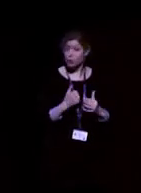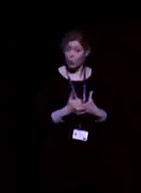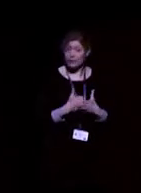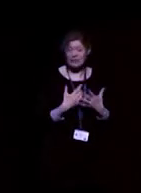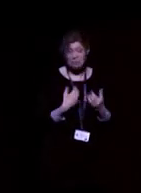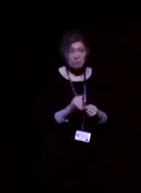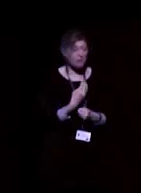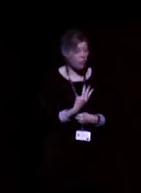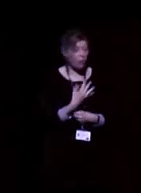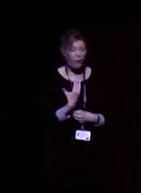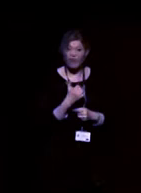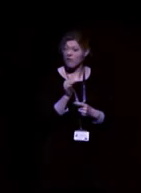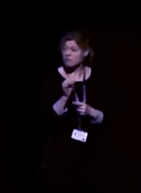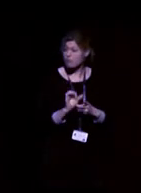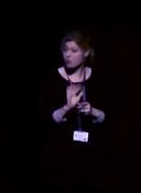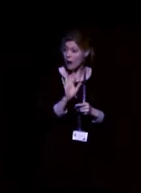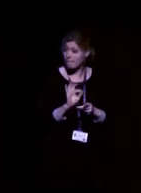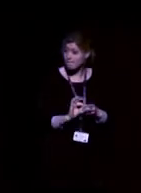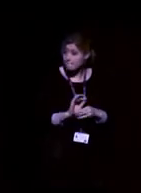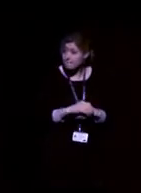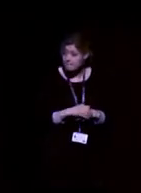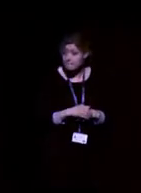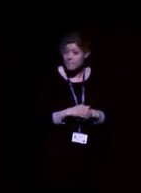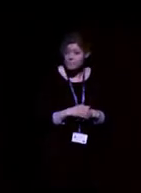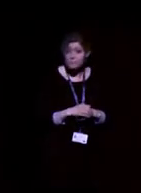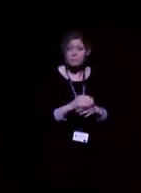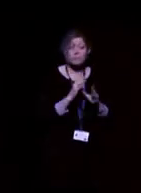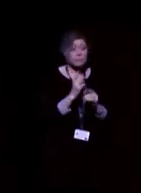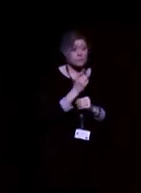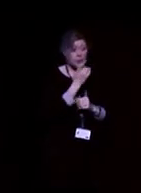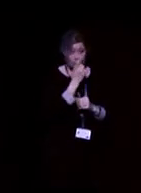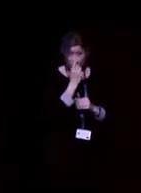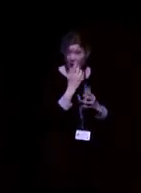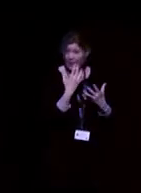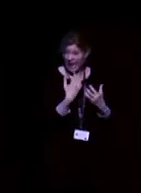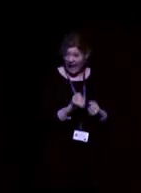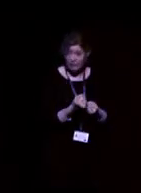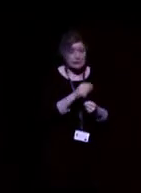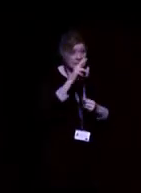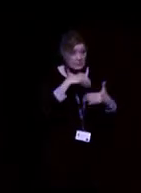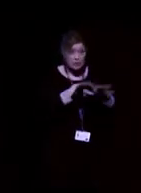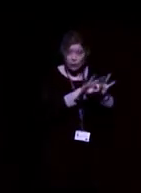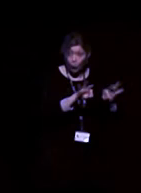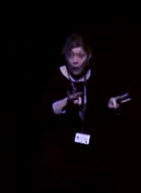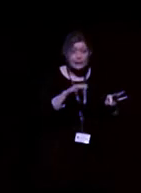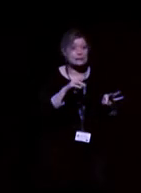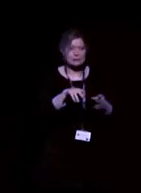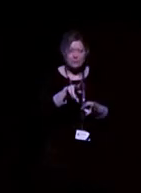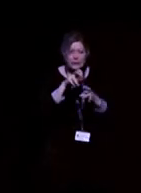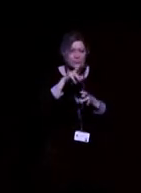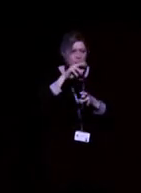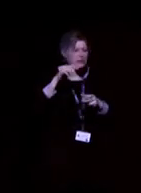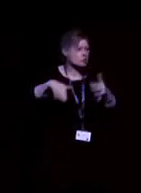options on the hearing aid. And you can get programs from speech in quiet, speech in noise, music, the loop system.